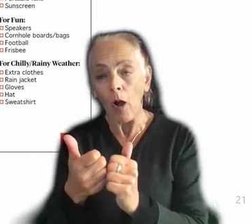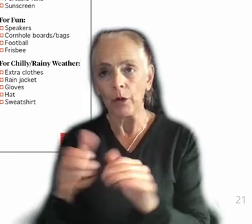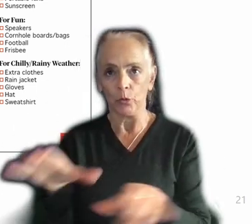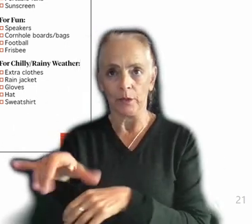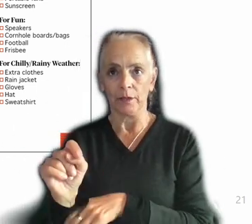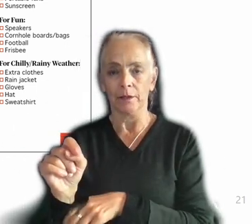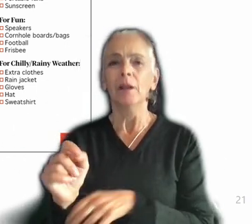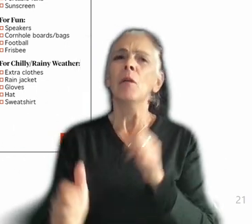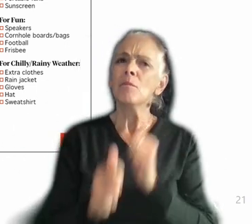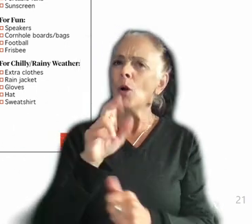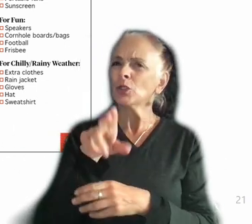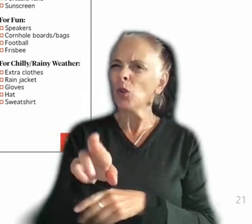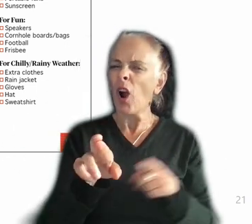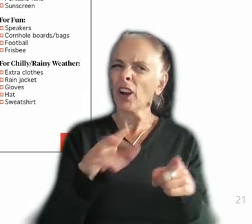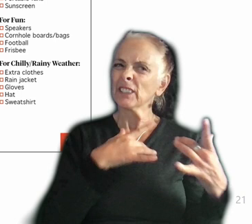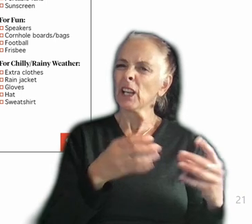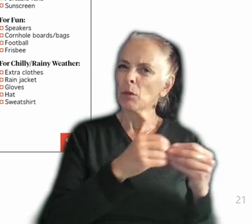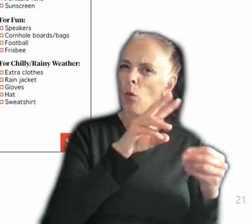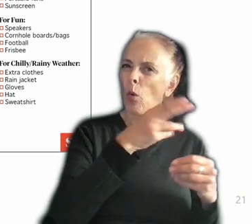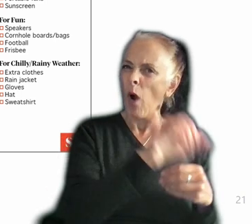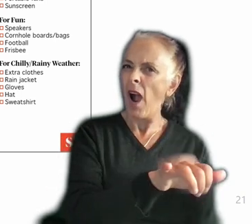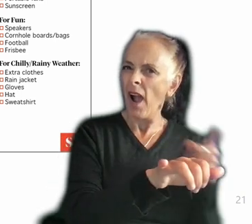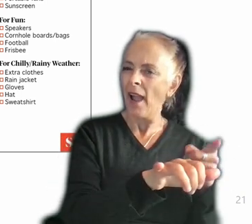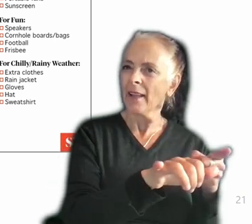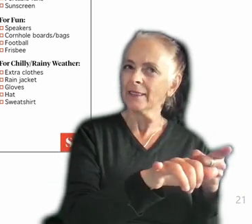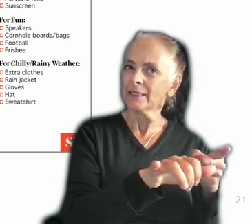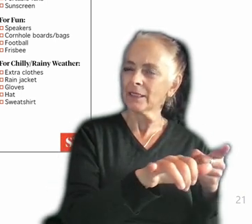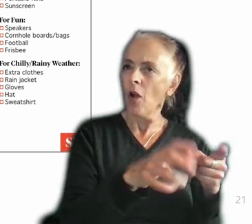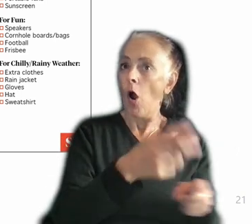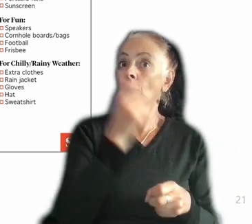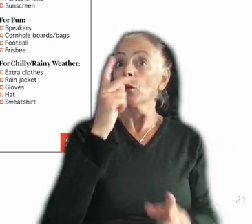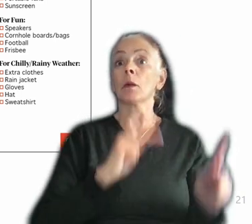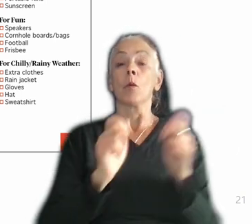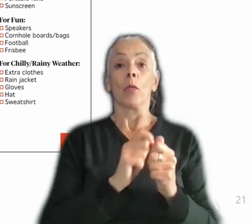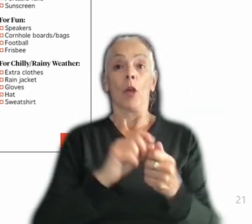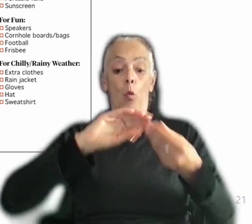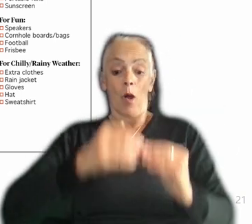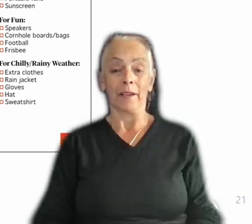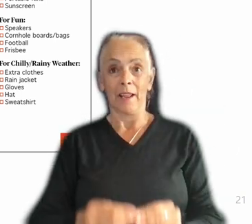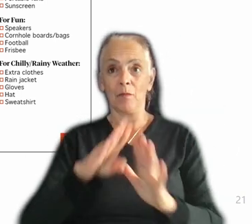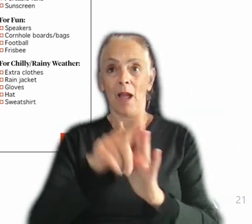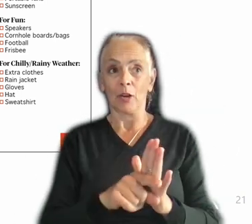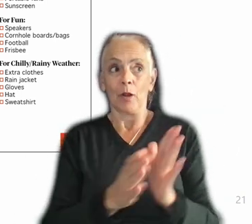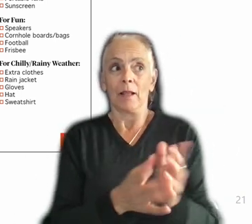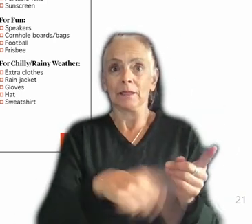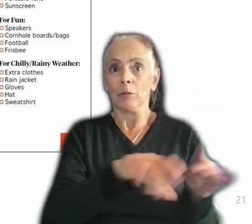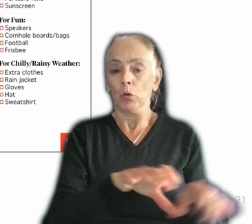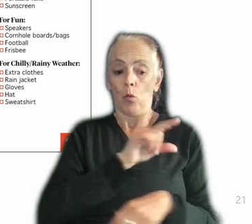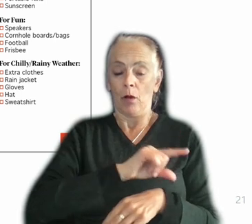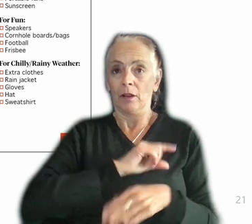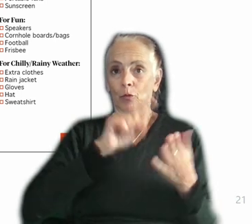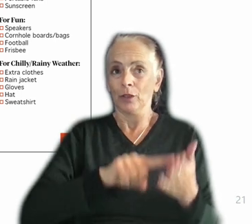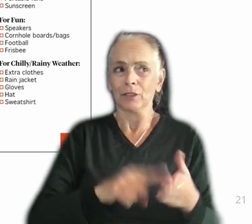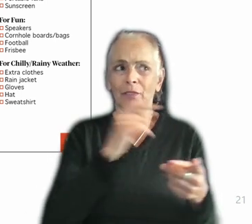come in on the why side of things. It's particularly unnerving for people who have a quantitative background to be asked to do qualitative research without them understanding